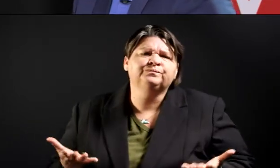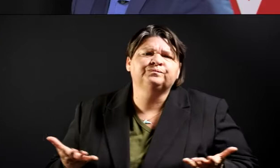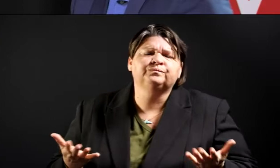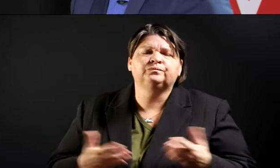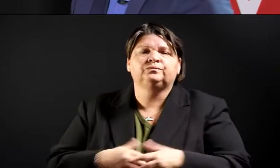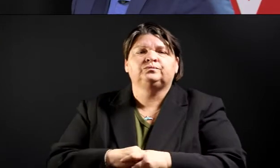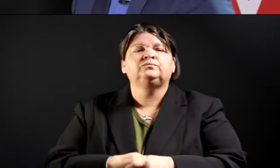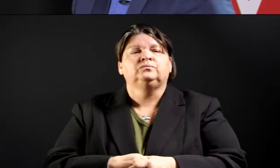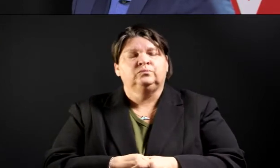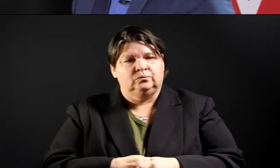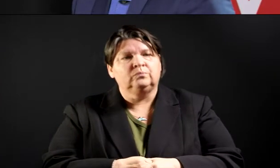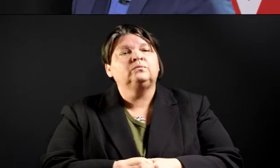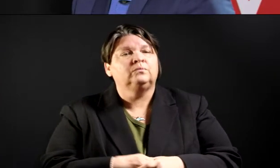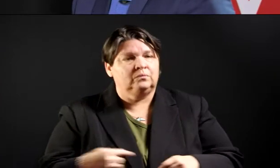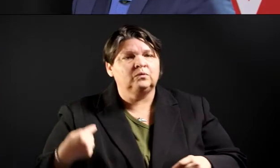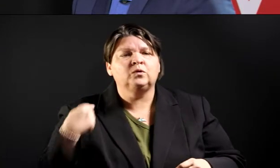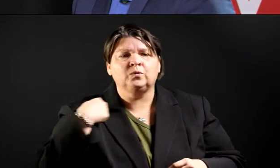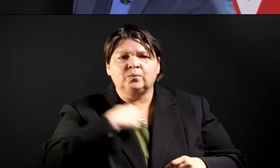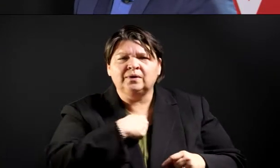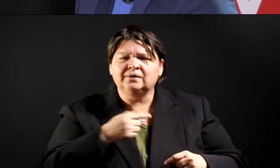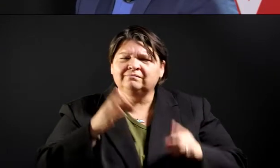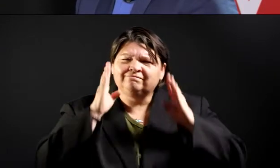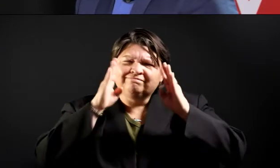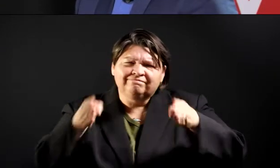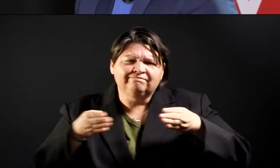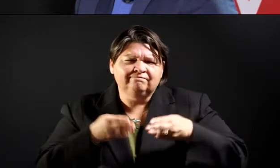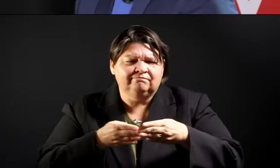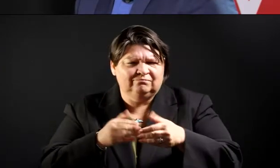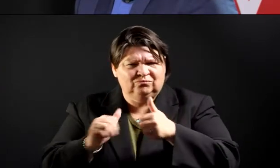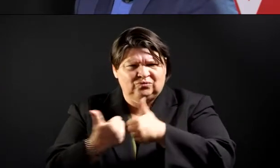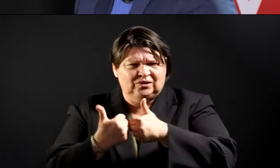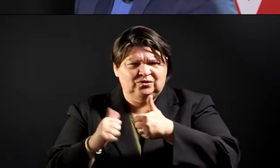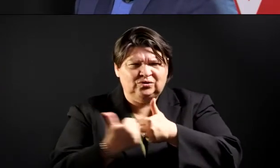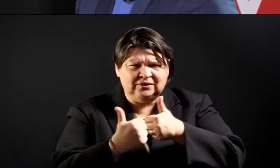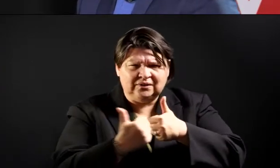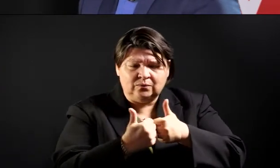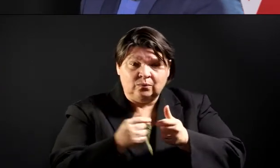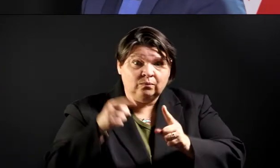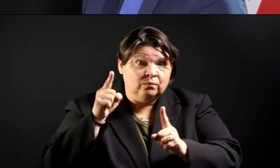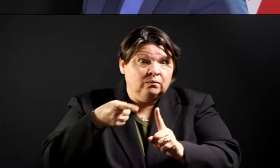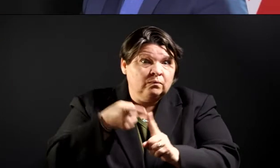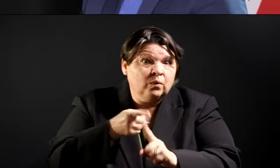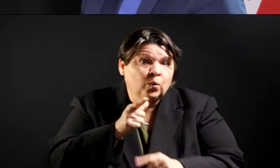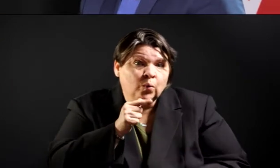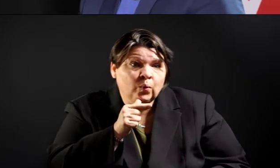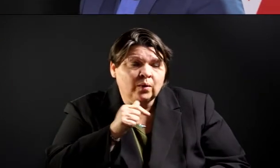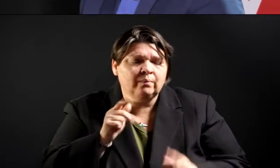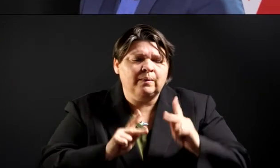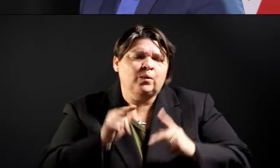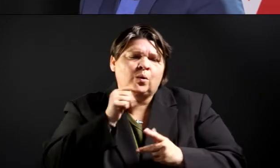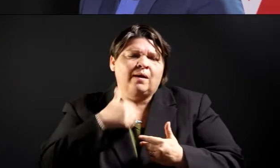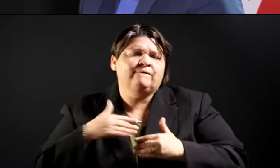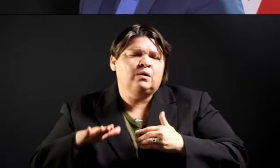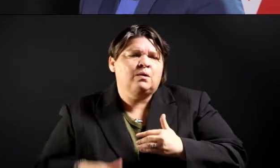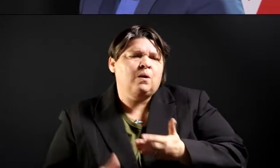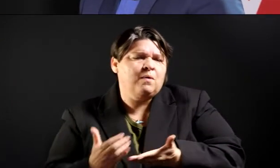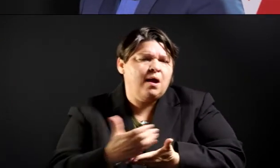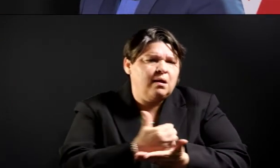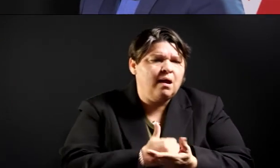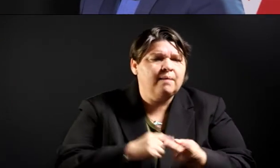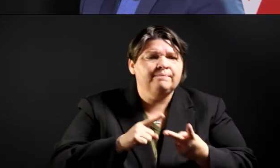challenges facing our low-income and immigrant families, where many of the parents lack educational,